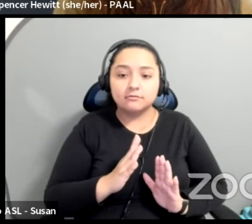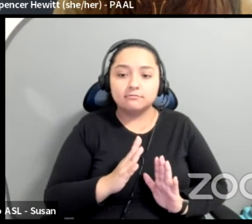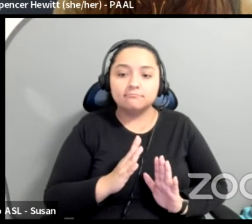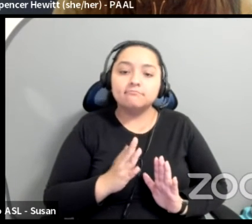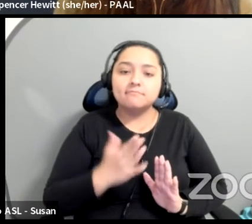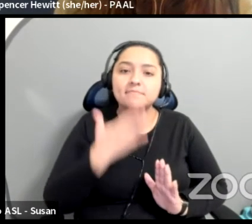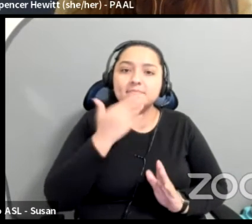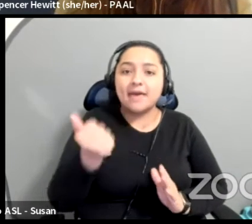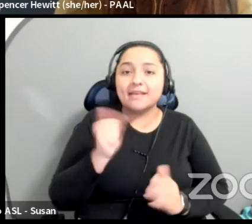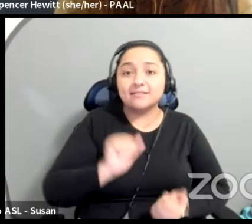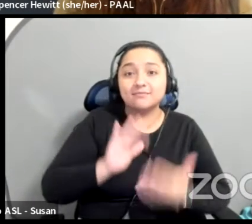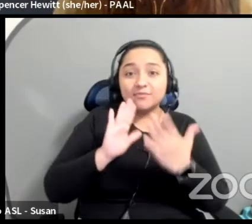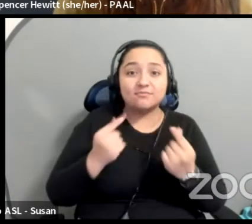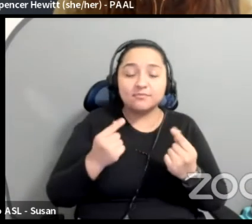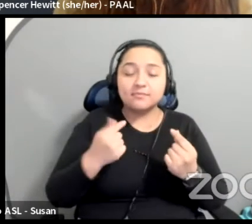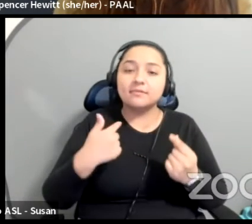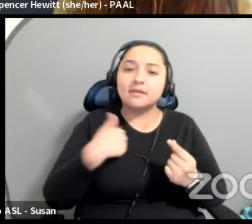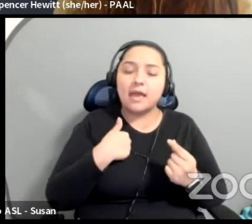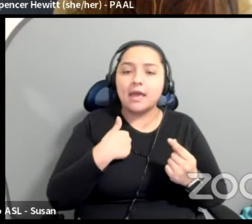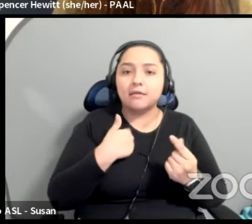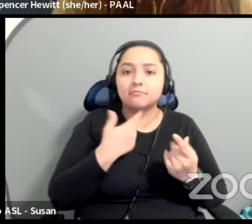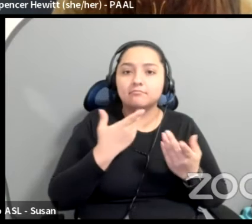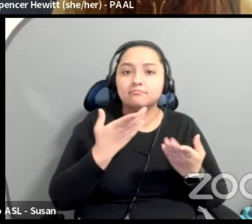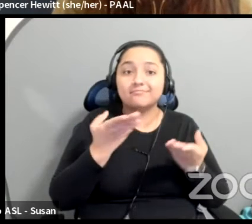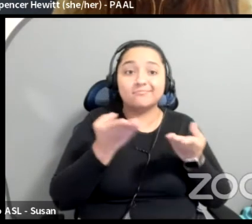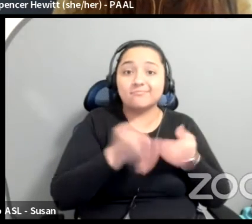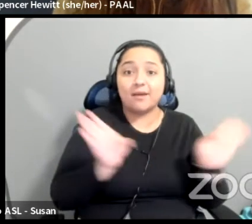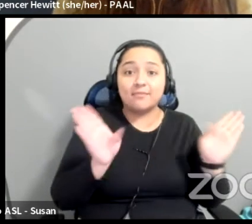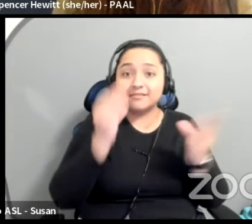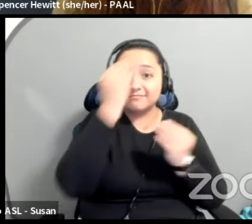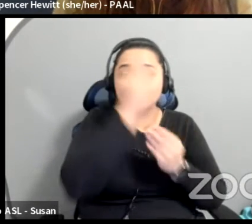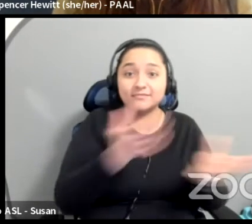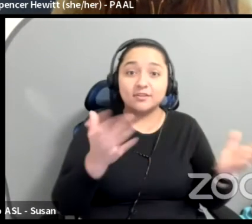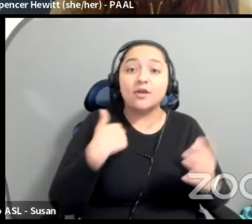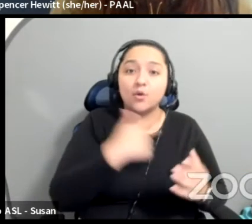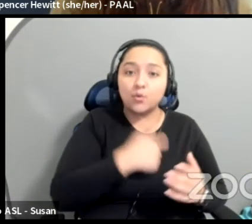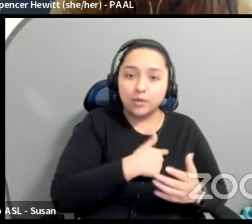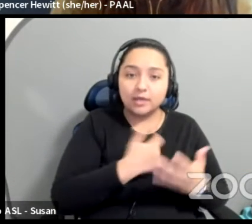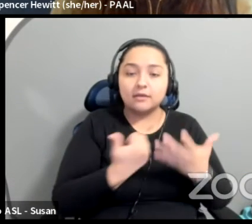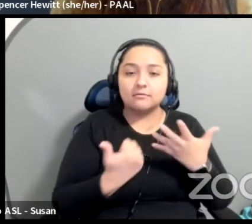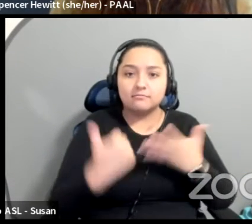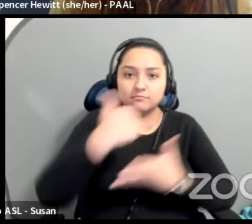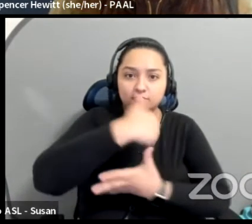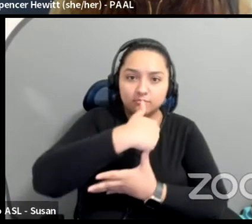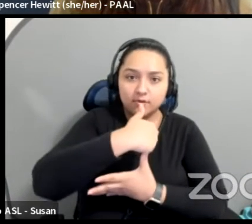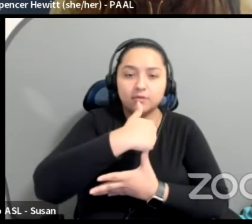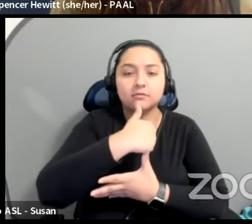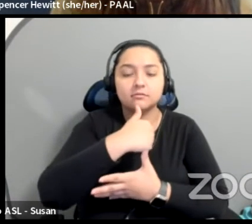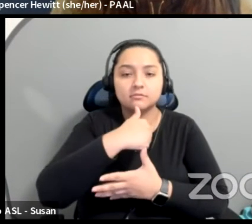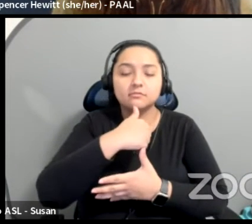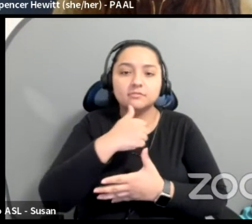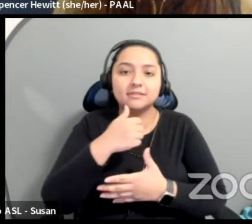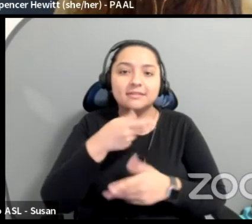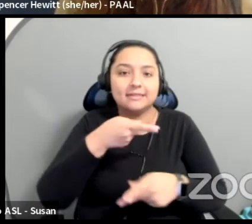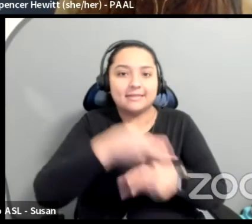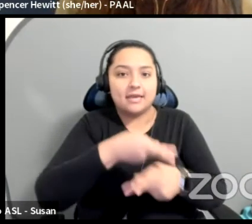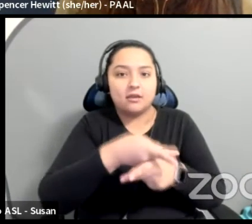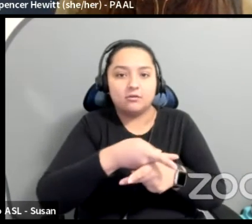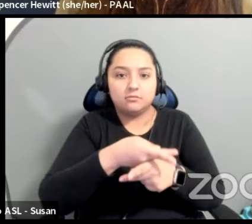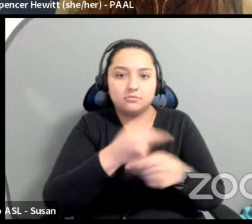about the fact that my organization prioritizes caretaker support. So people can come to me with their needs.